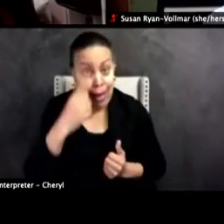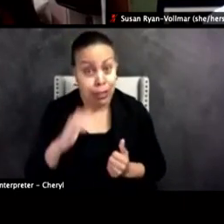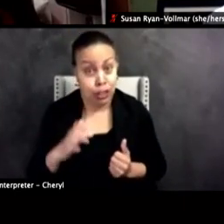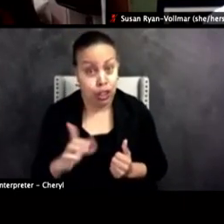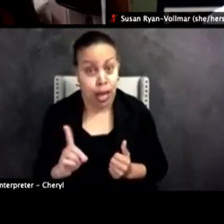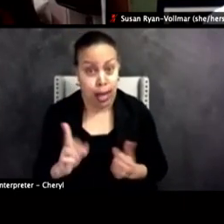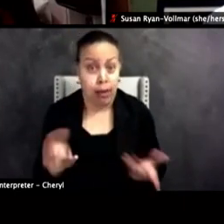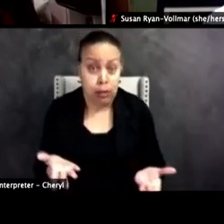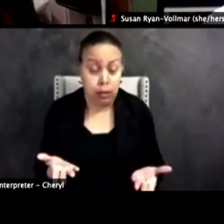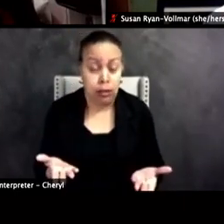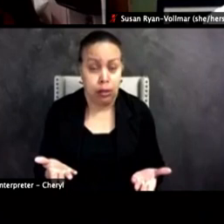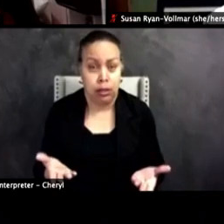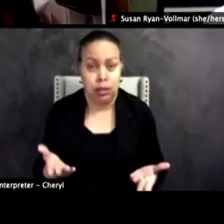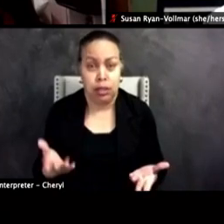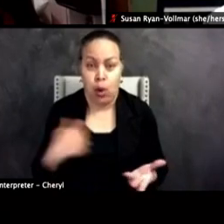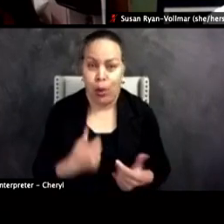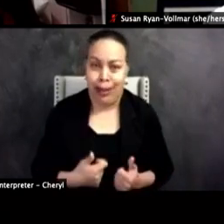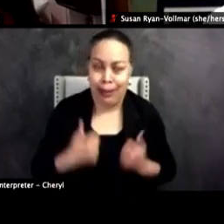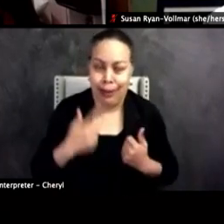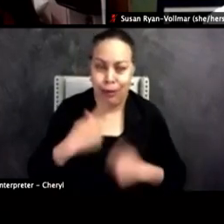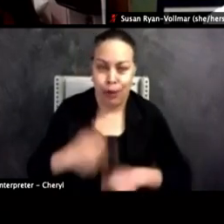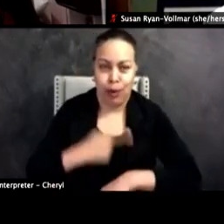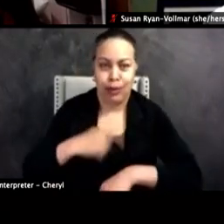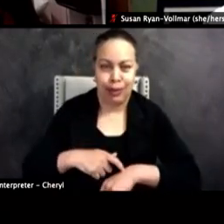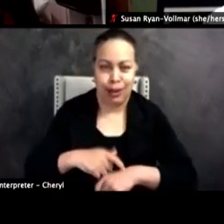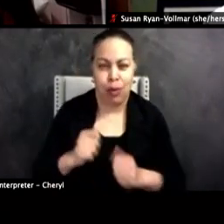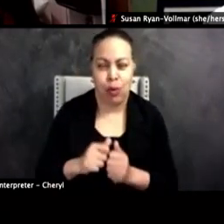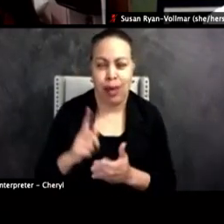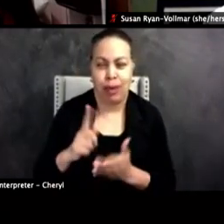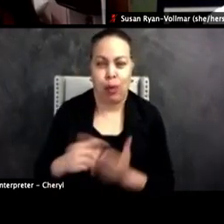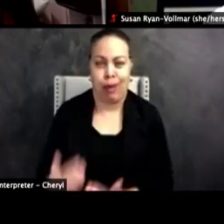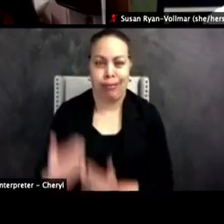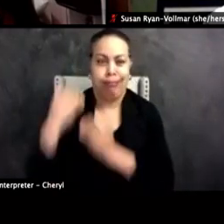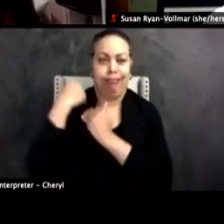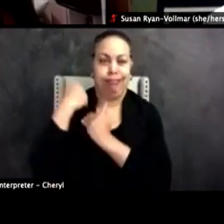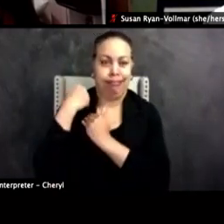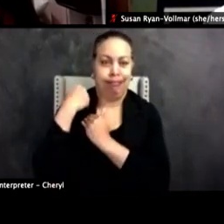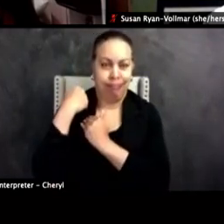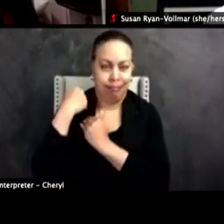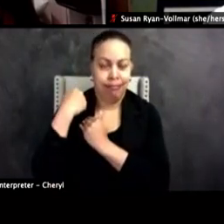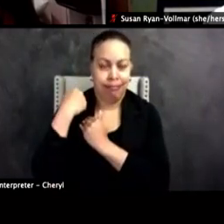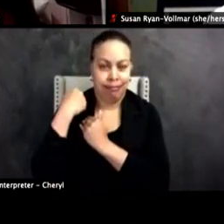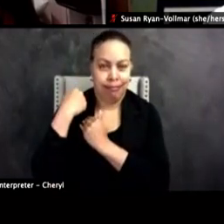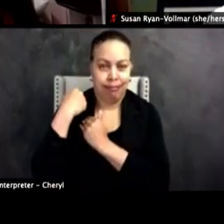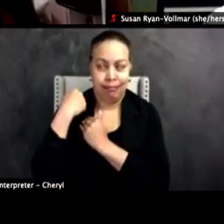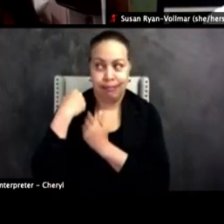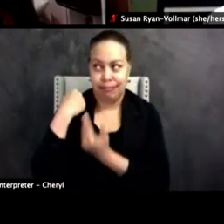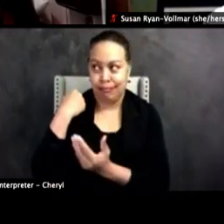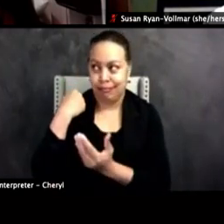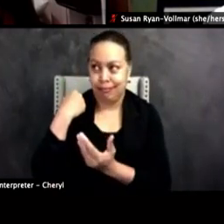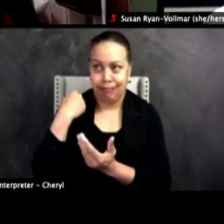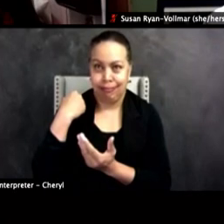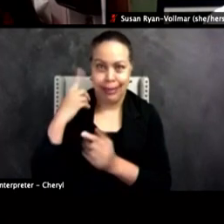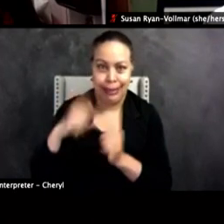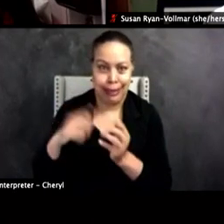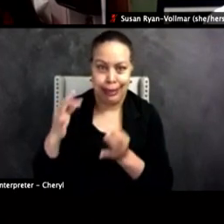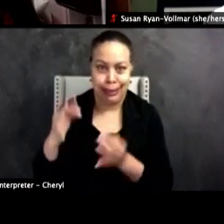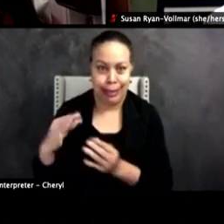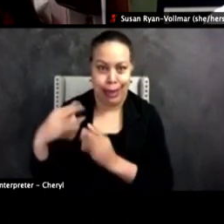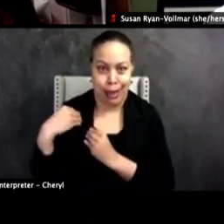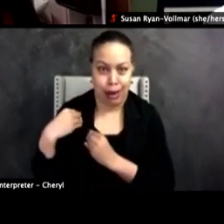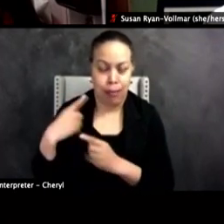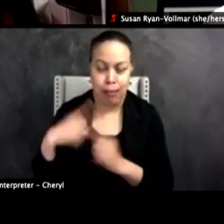We have to live for a long time with the things that are thrust upon us. And it's, what do we make of that? How do we use that position?